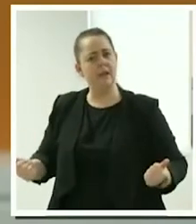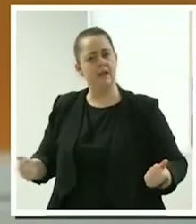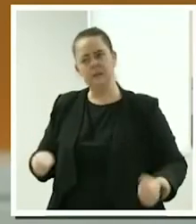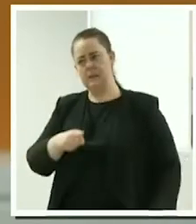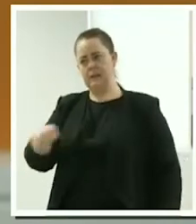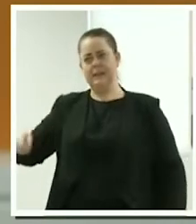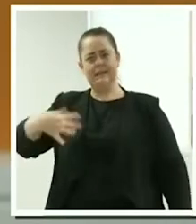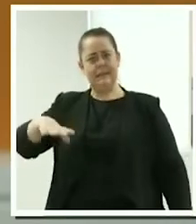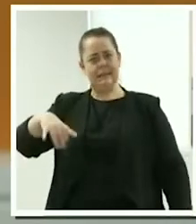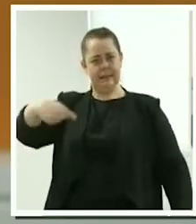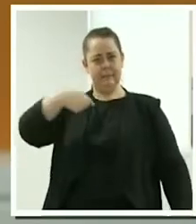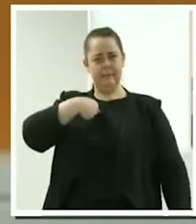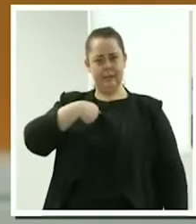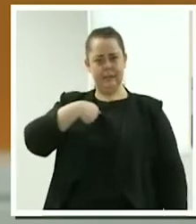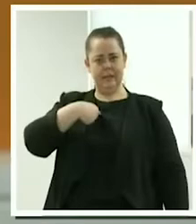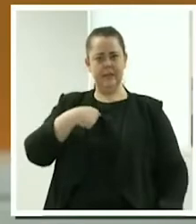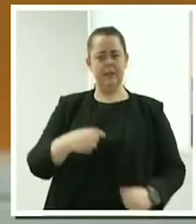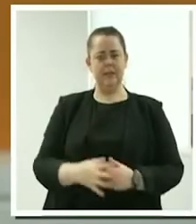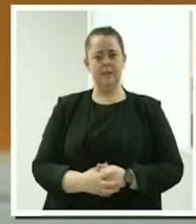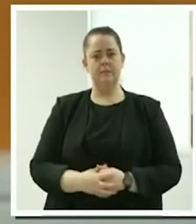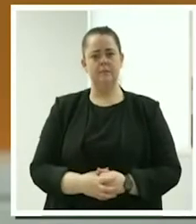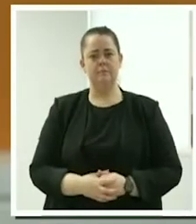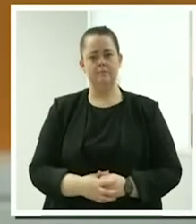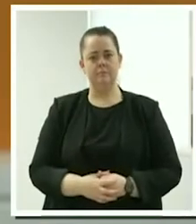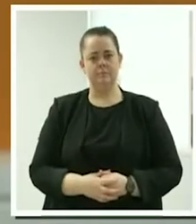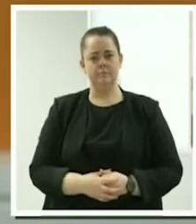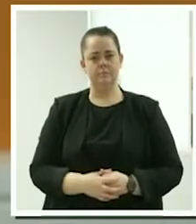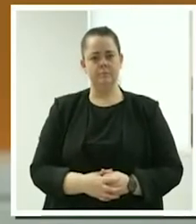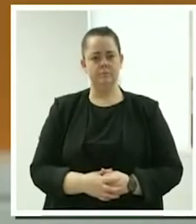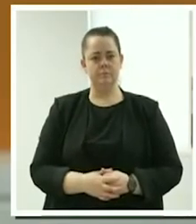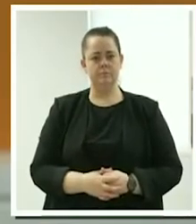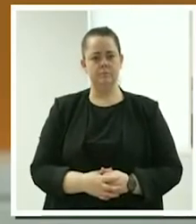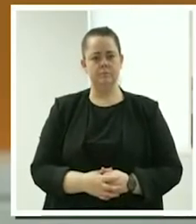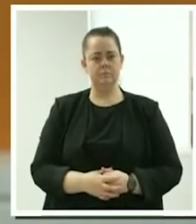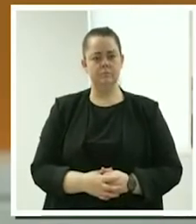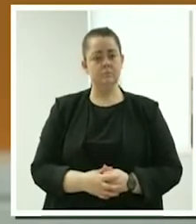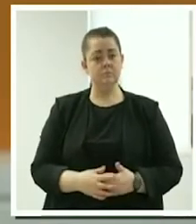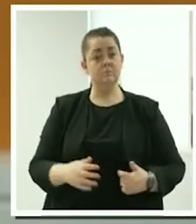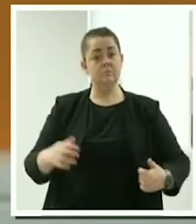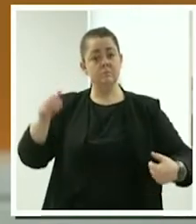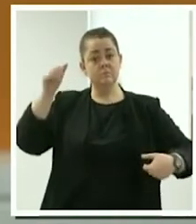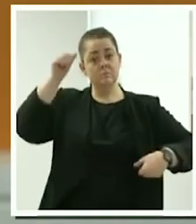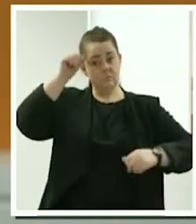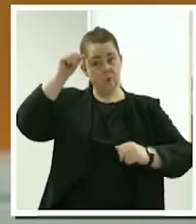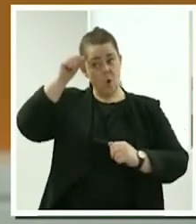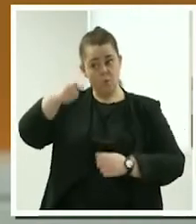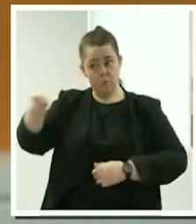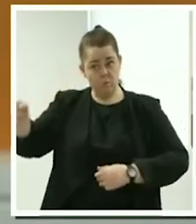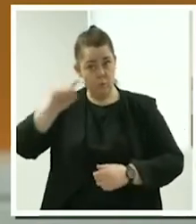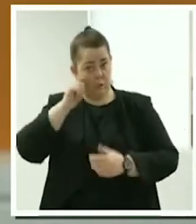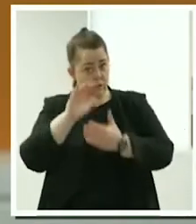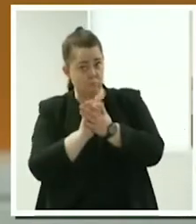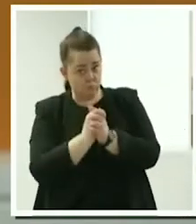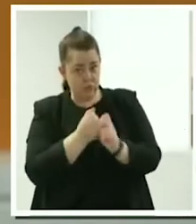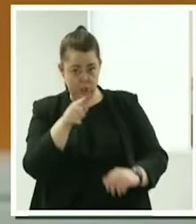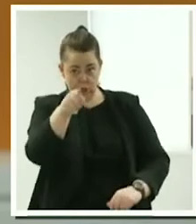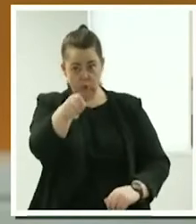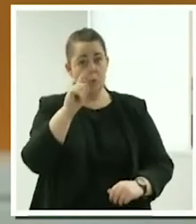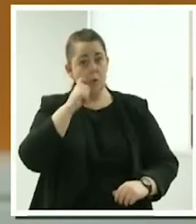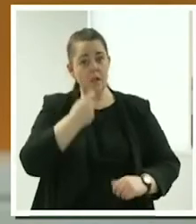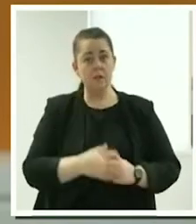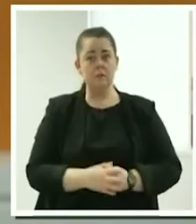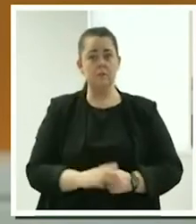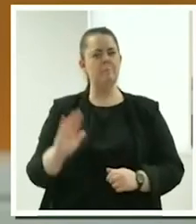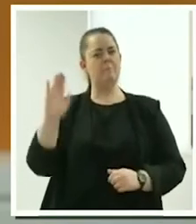you, who needs the services that you provide, and know that you'll be greatly appreciated. Because when you've come from a